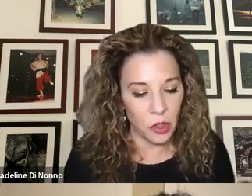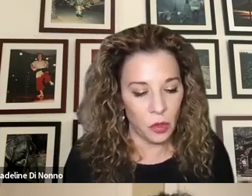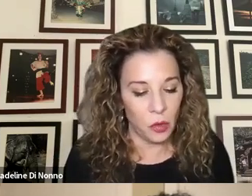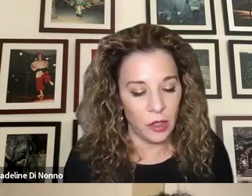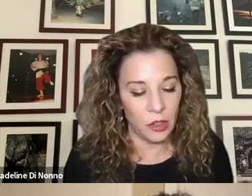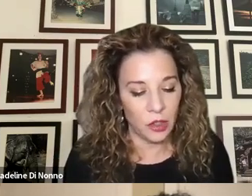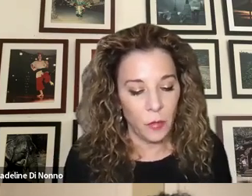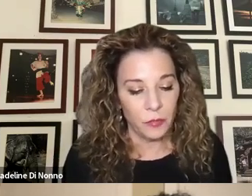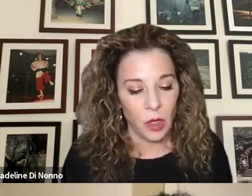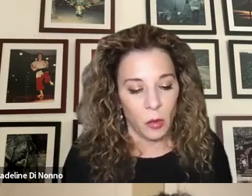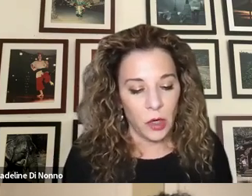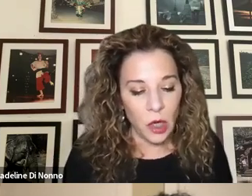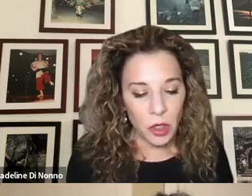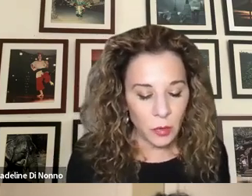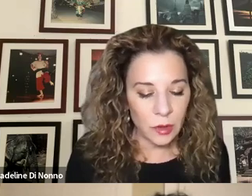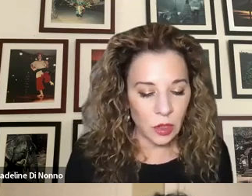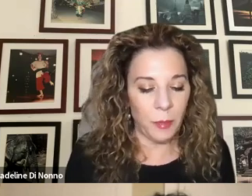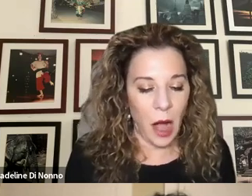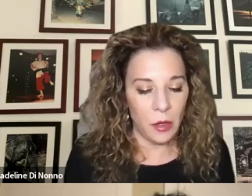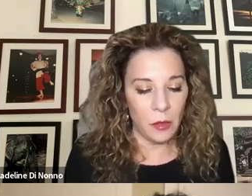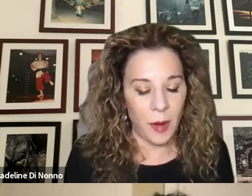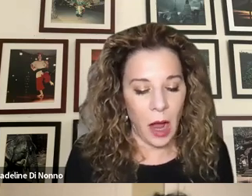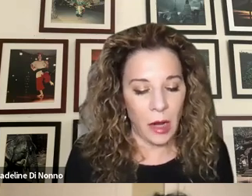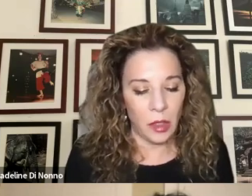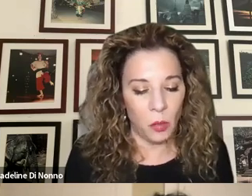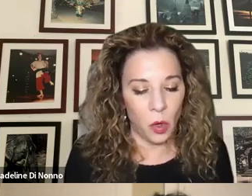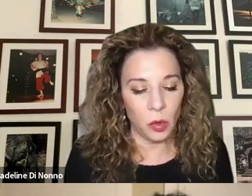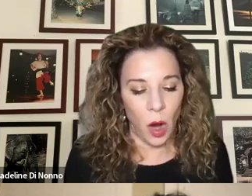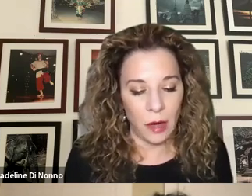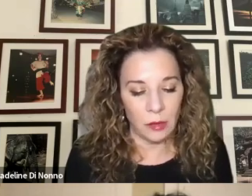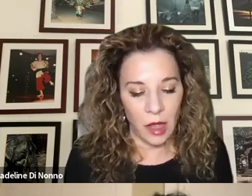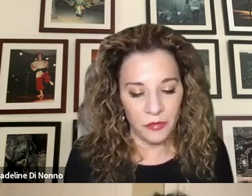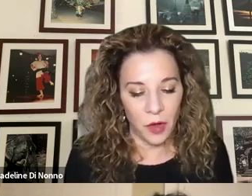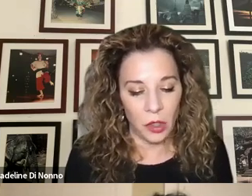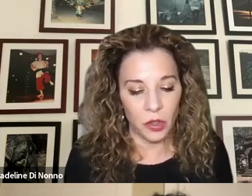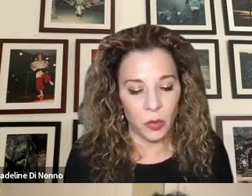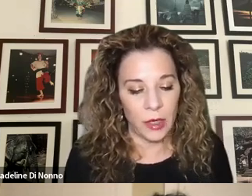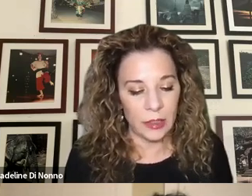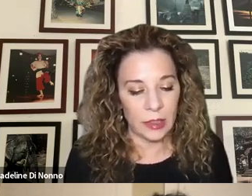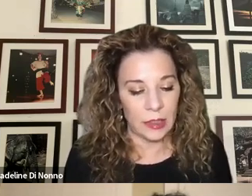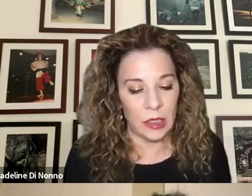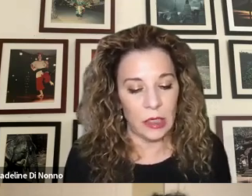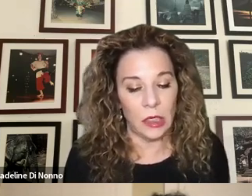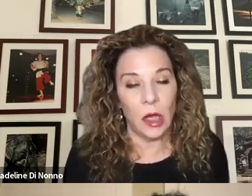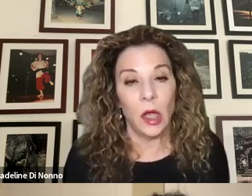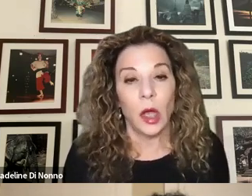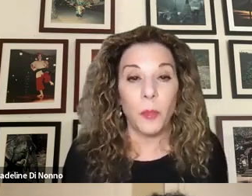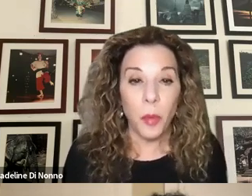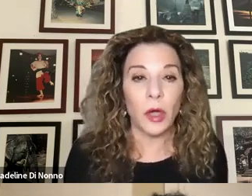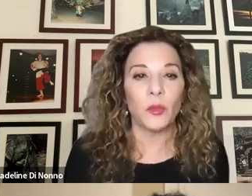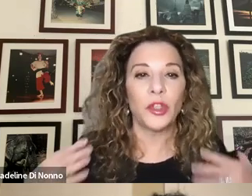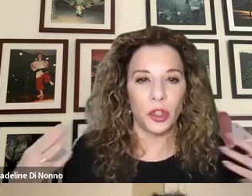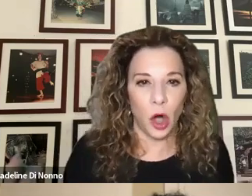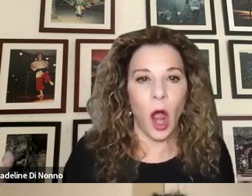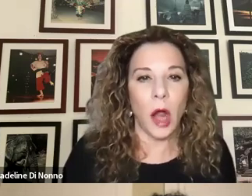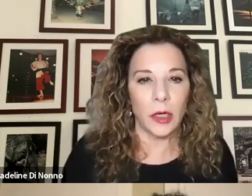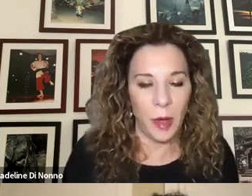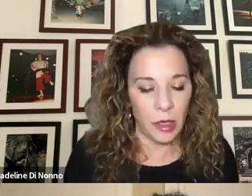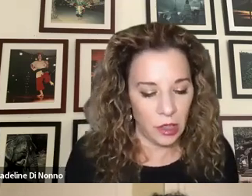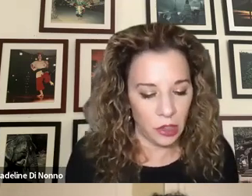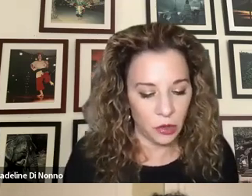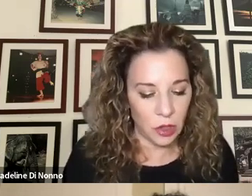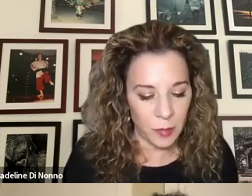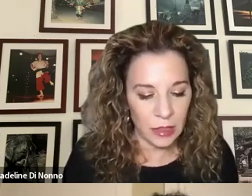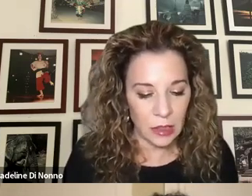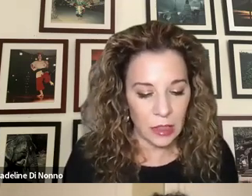question for you is, we know you were inspired by the World Wildlife Fund 2016 report, which talked